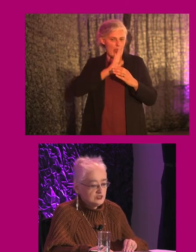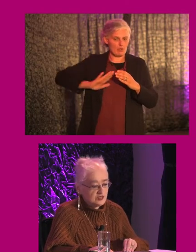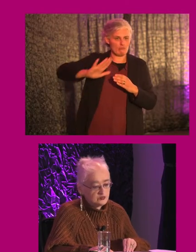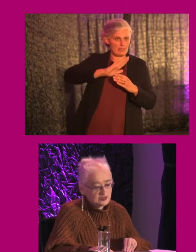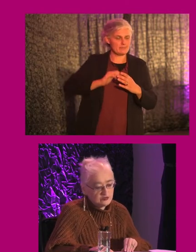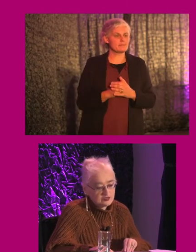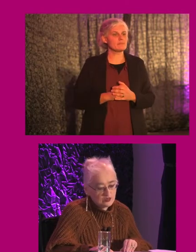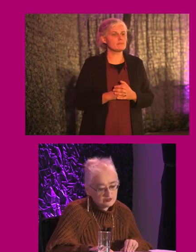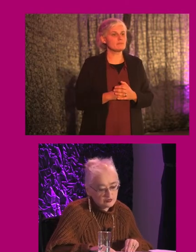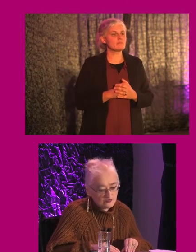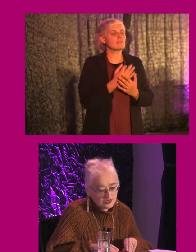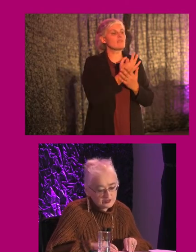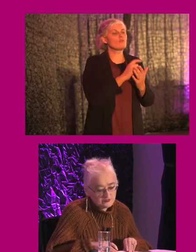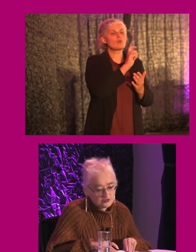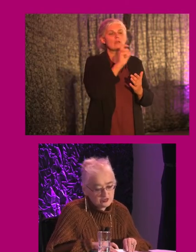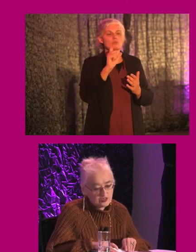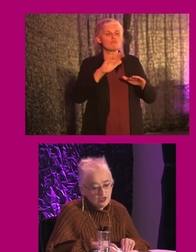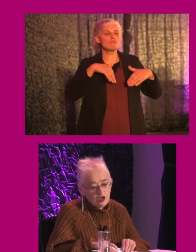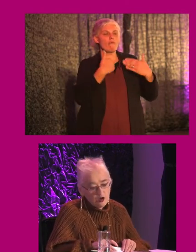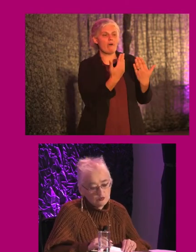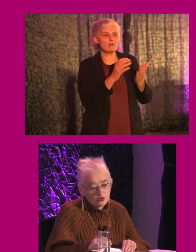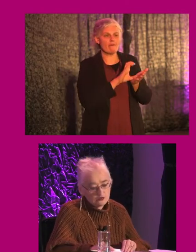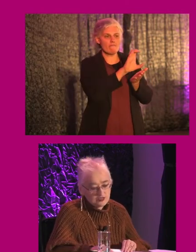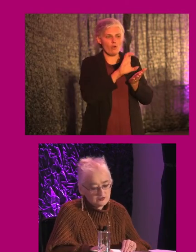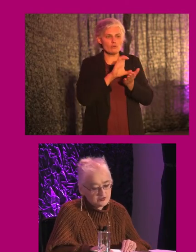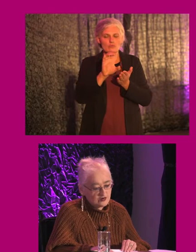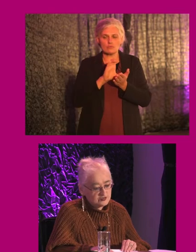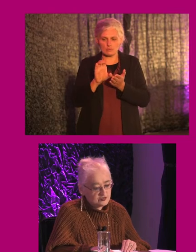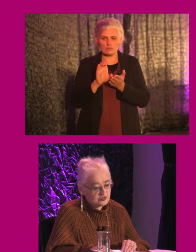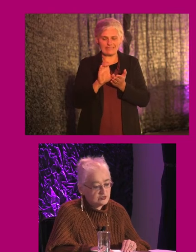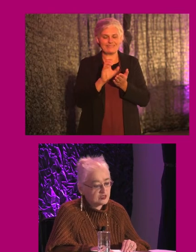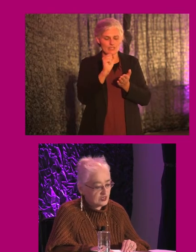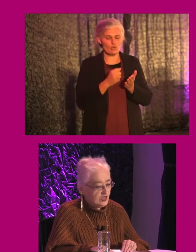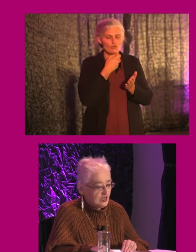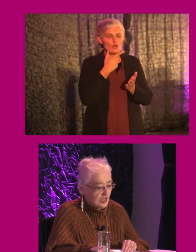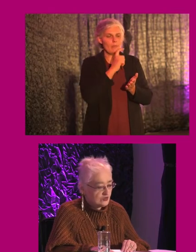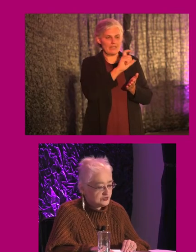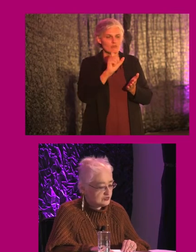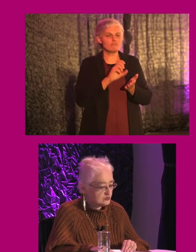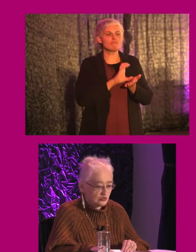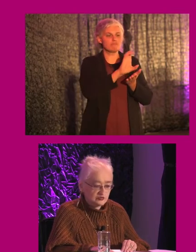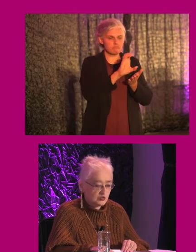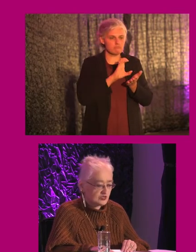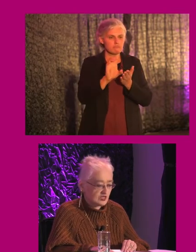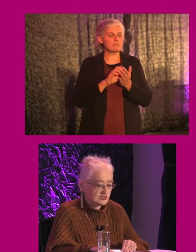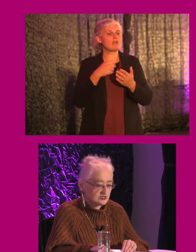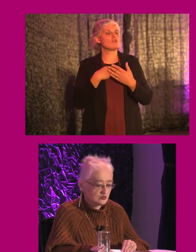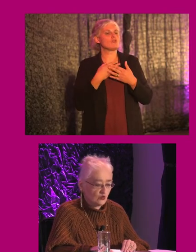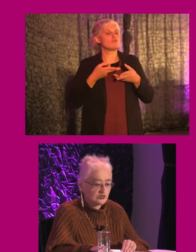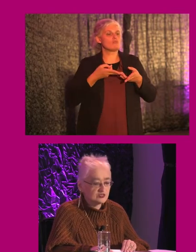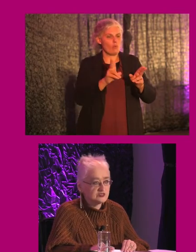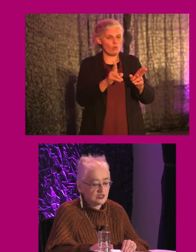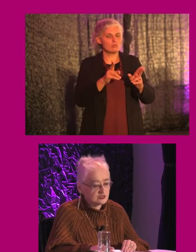South Dublin County Council provides a broad range of services including housing, roads and public lighting,